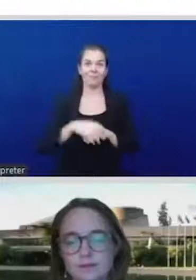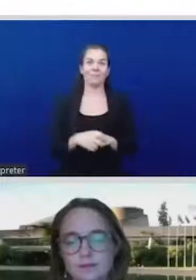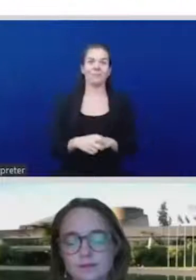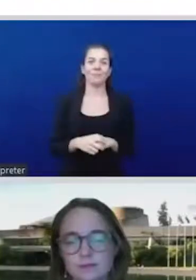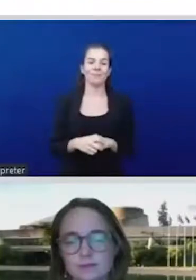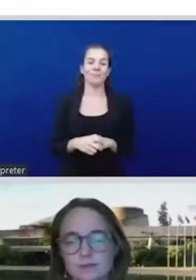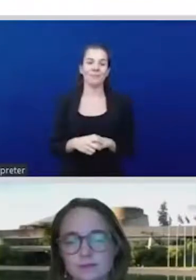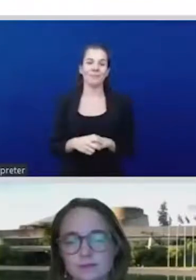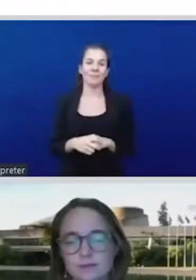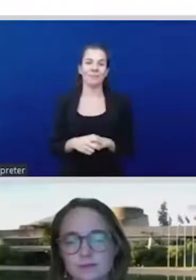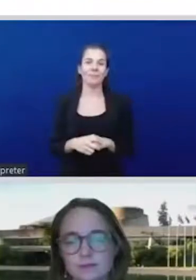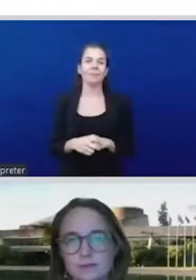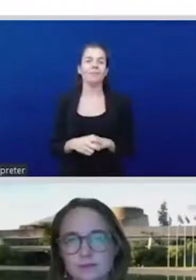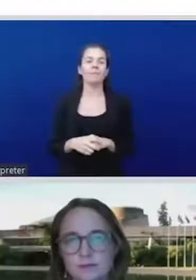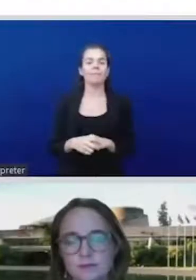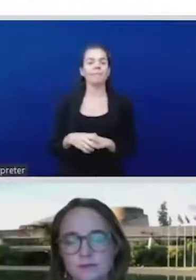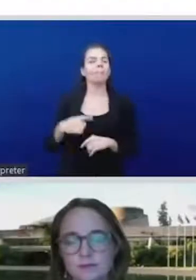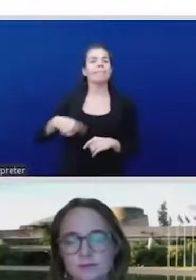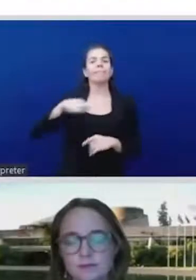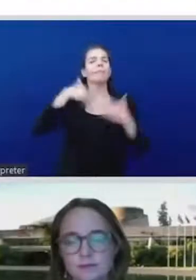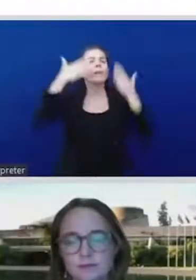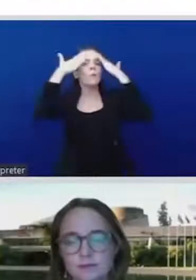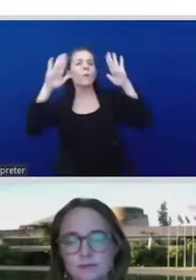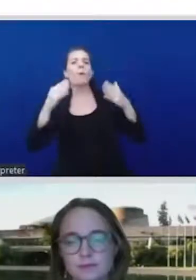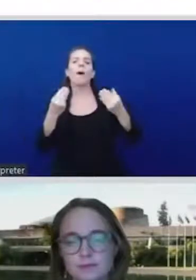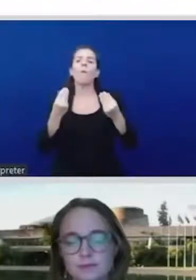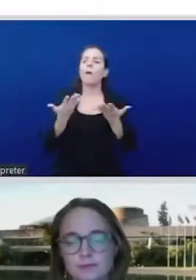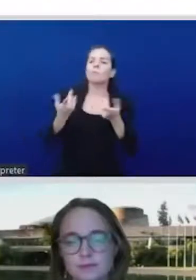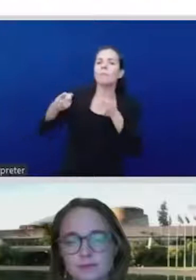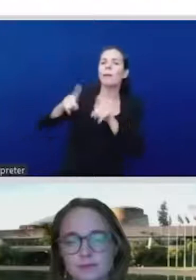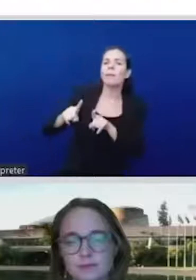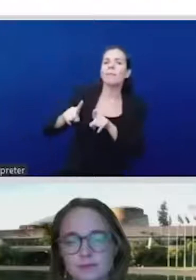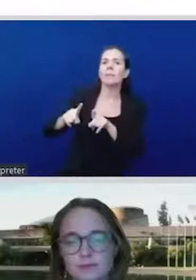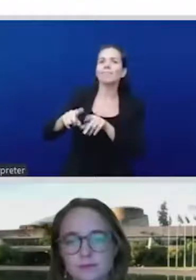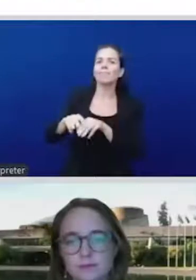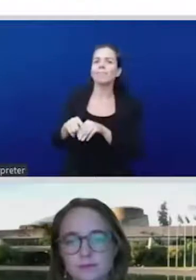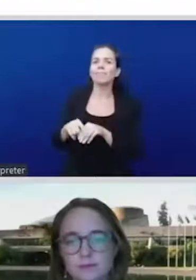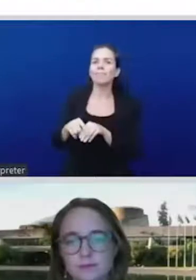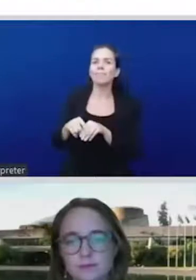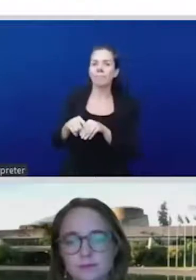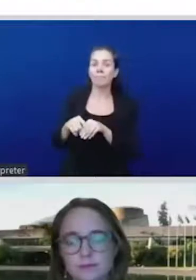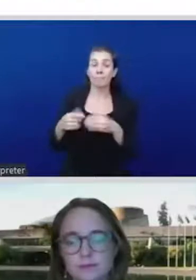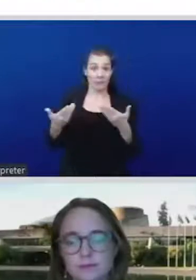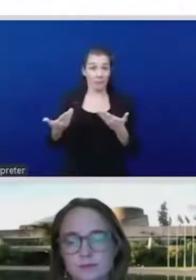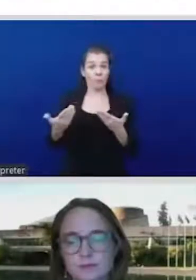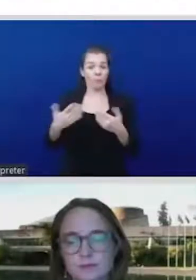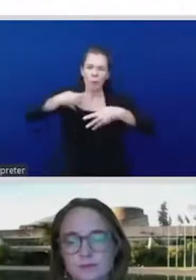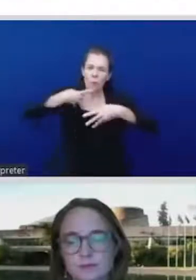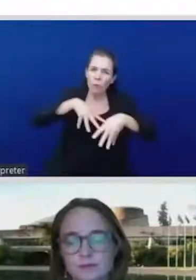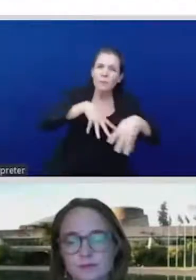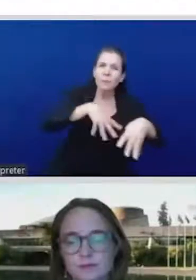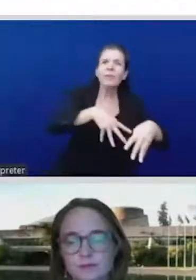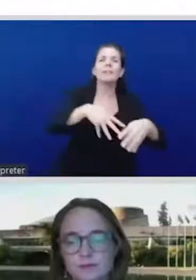big momentum in which many of us, you know, were discussing what's G20, what's WTO.